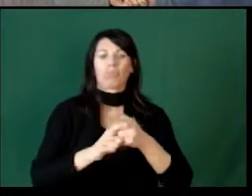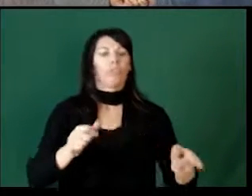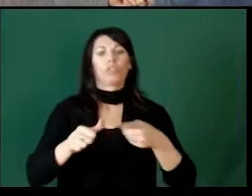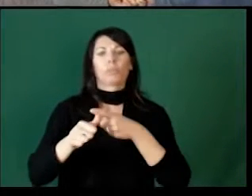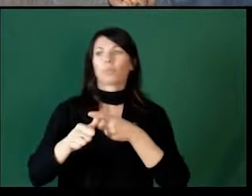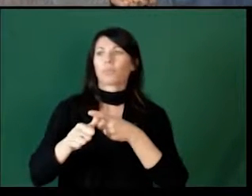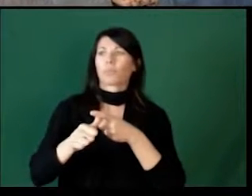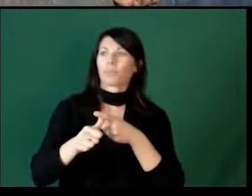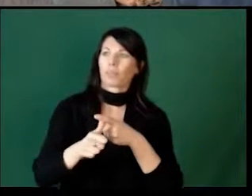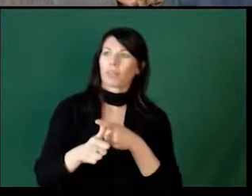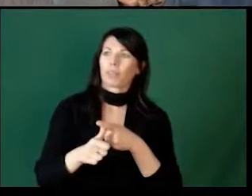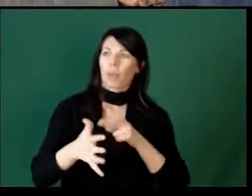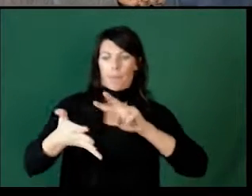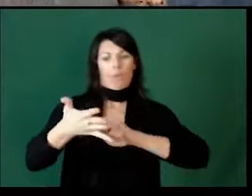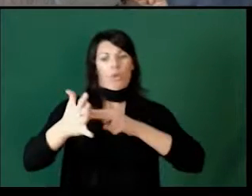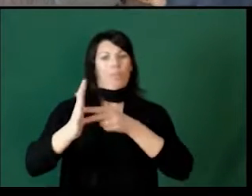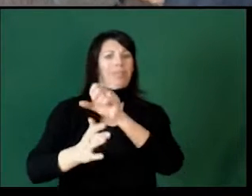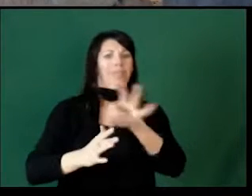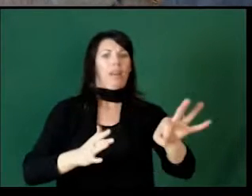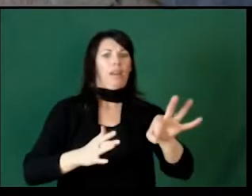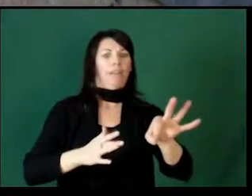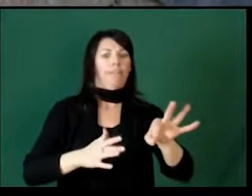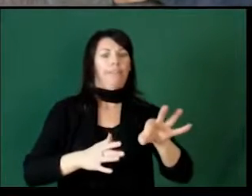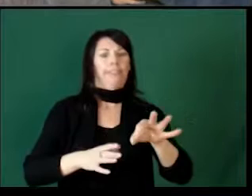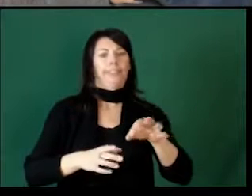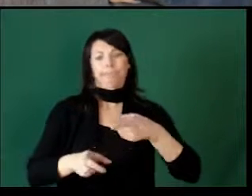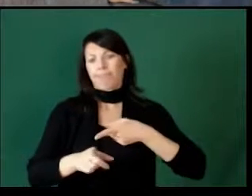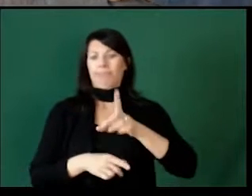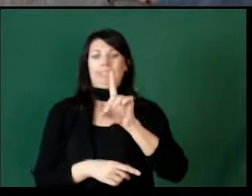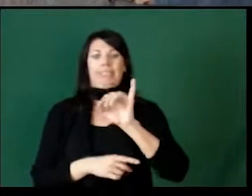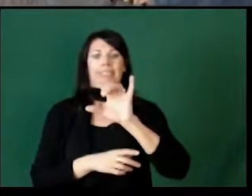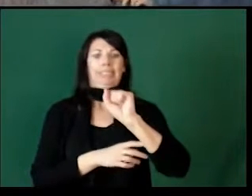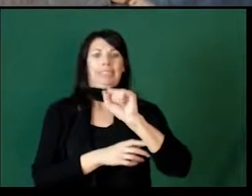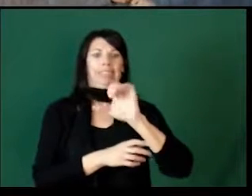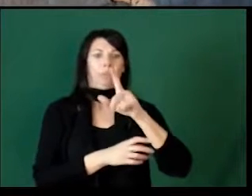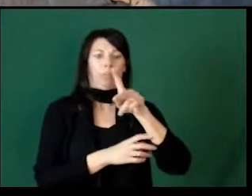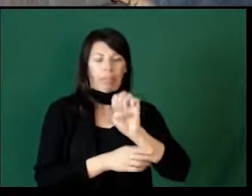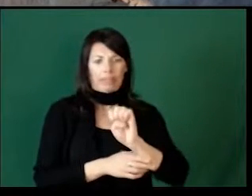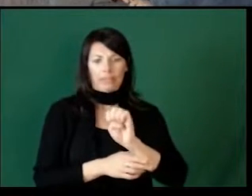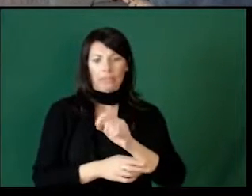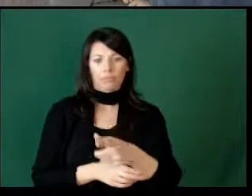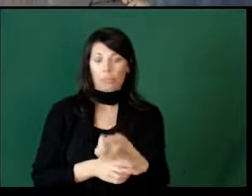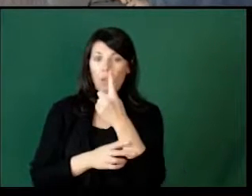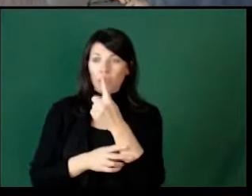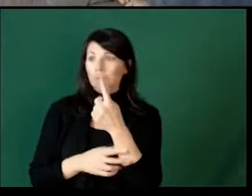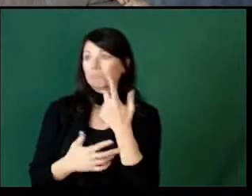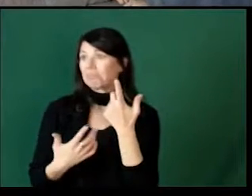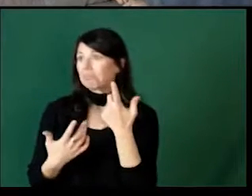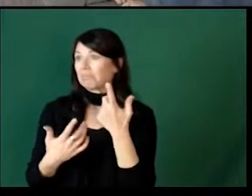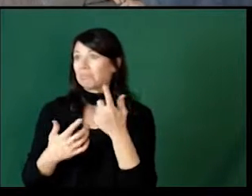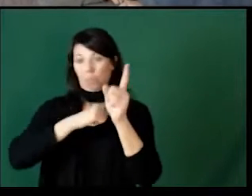So the first one is the main purpose of discipline is, is it A, to punish for bad behavior?